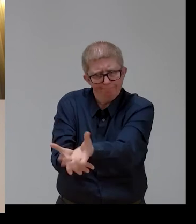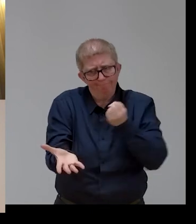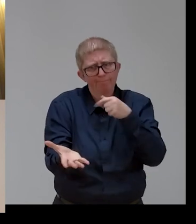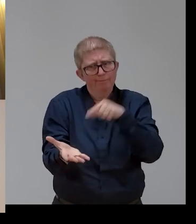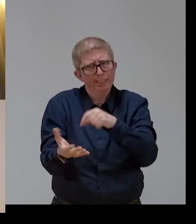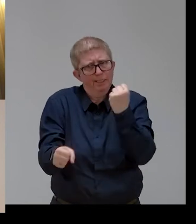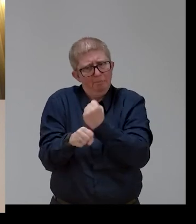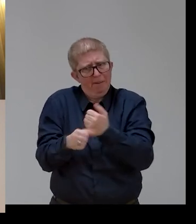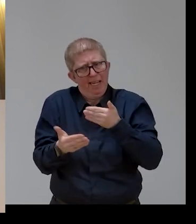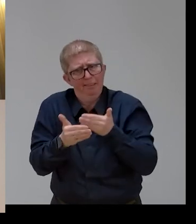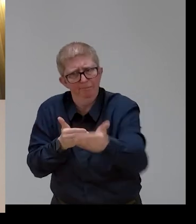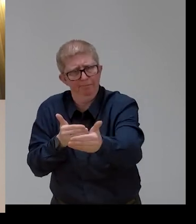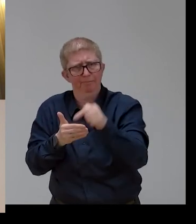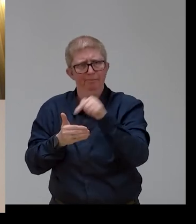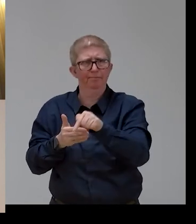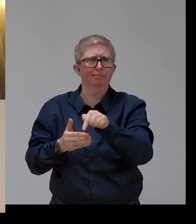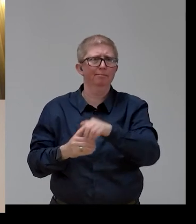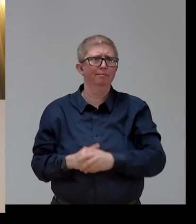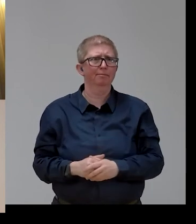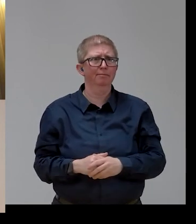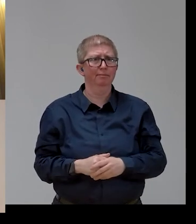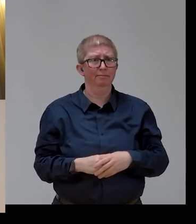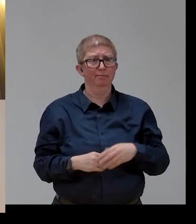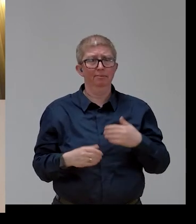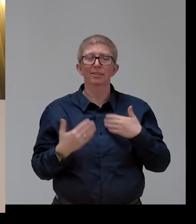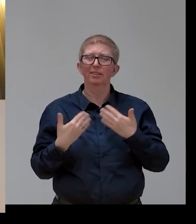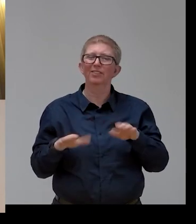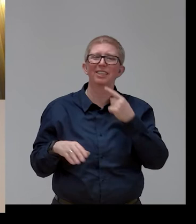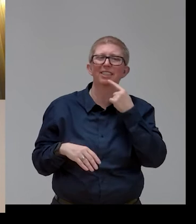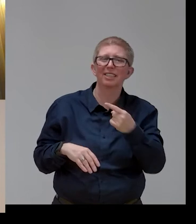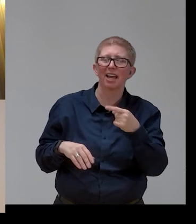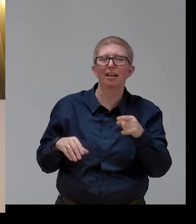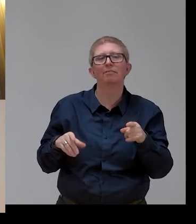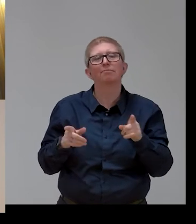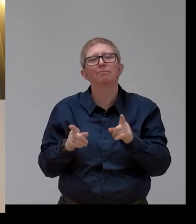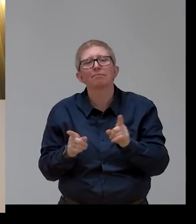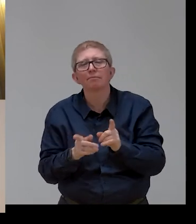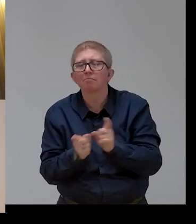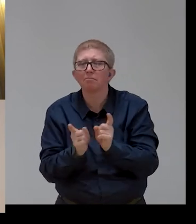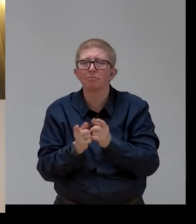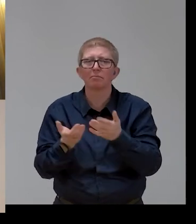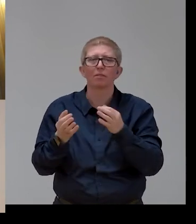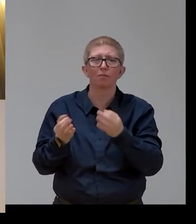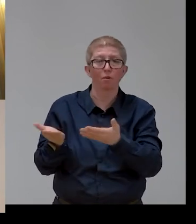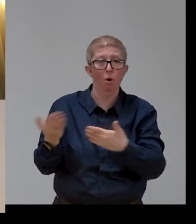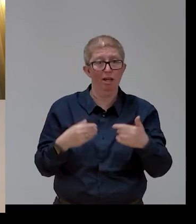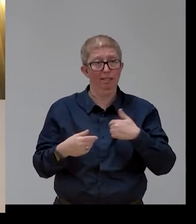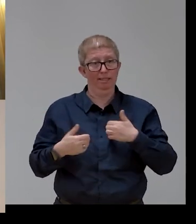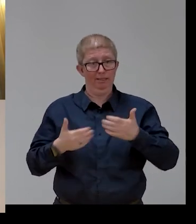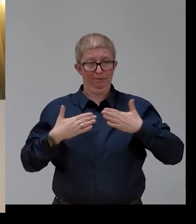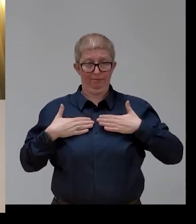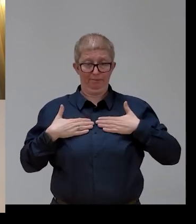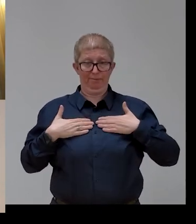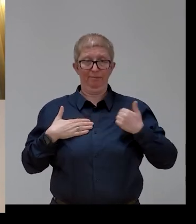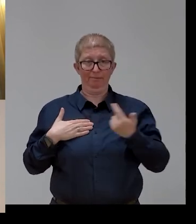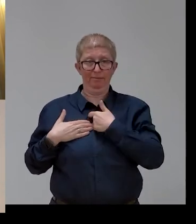There are, as I said, the issue also of vocational rehabilitation, vocational training. Let's not forget that